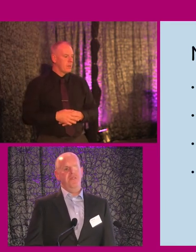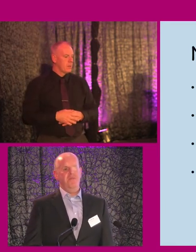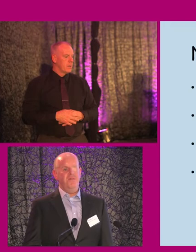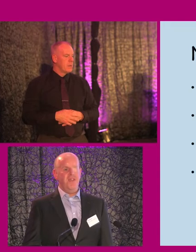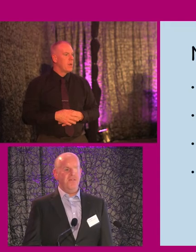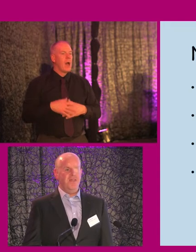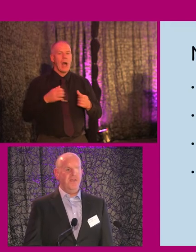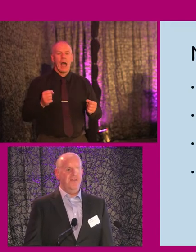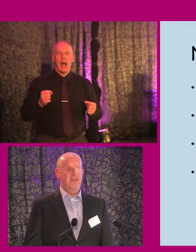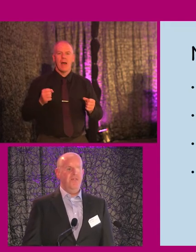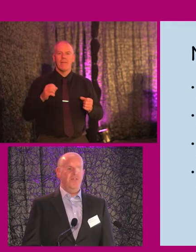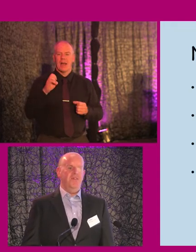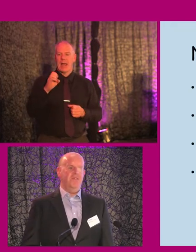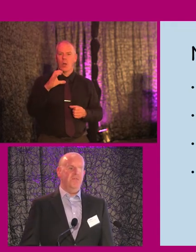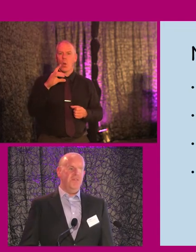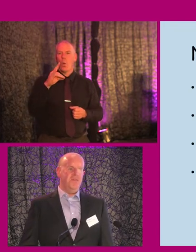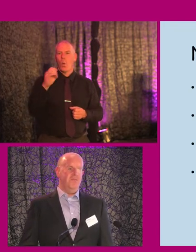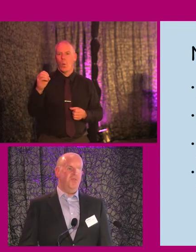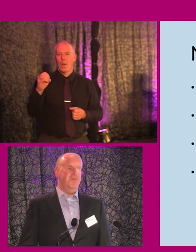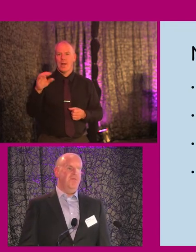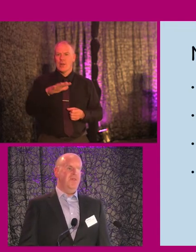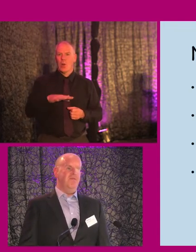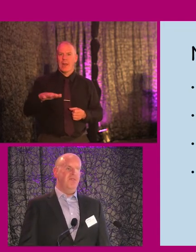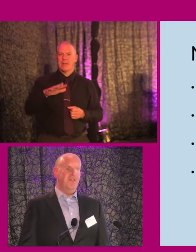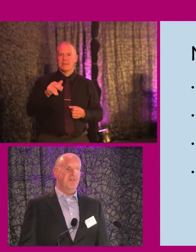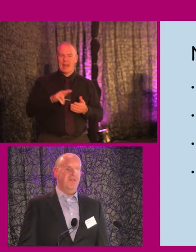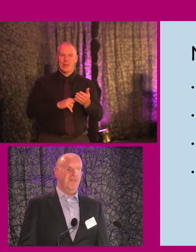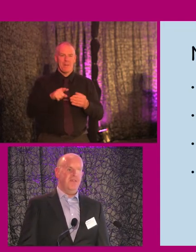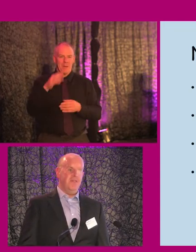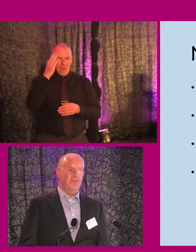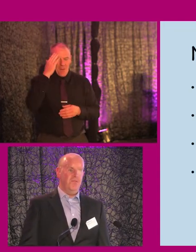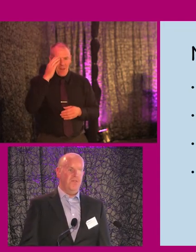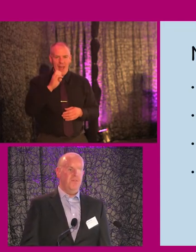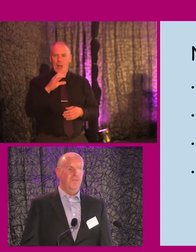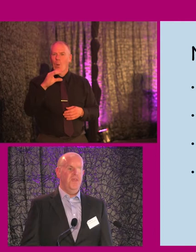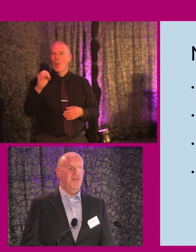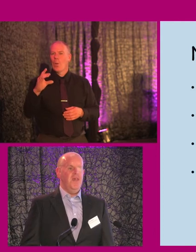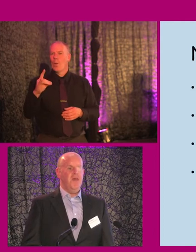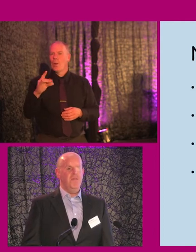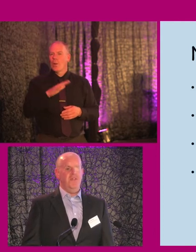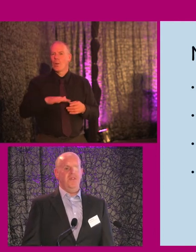concept of echolocation, which I'm not going to go into too much. But if you're interested in it, it's worth a Google.